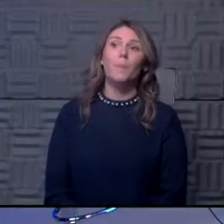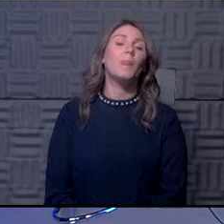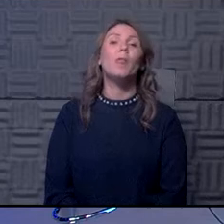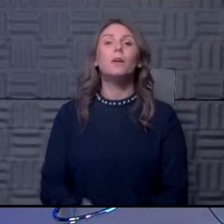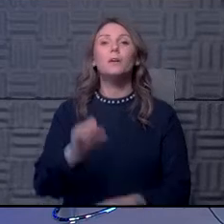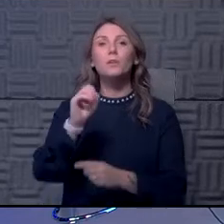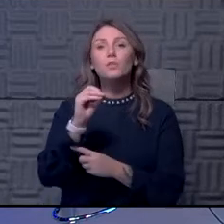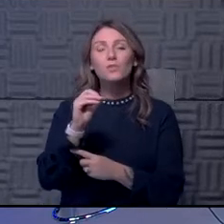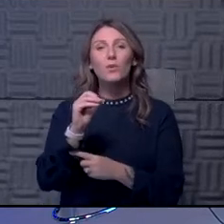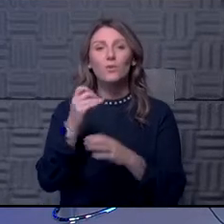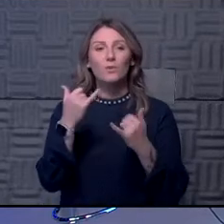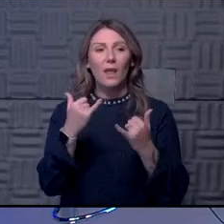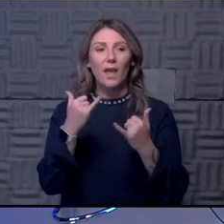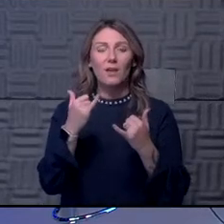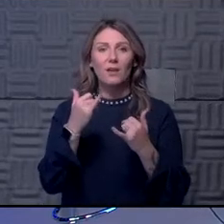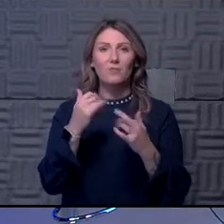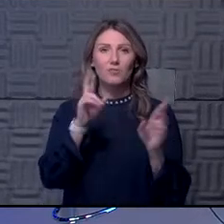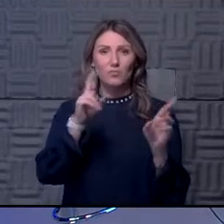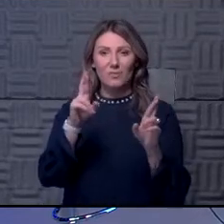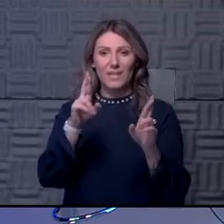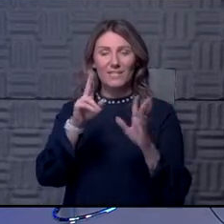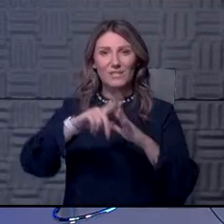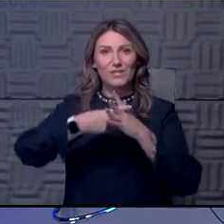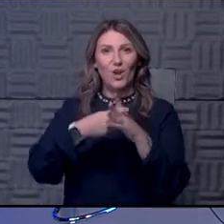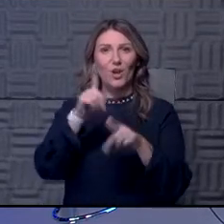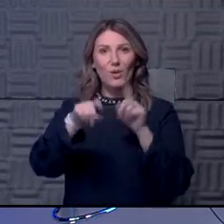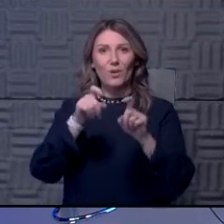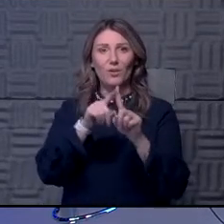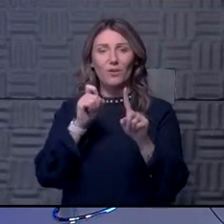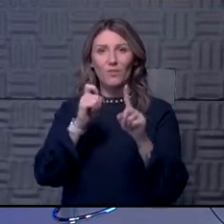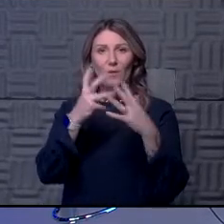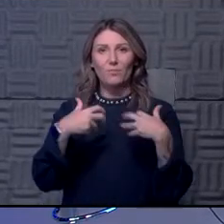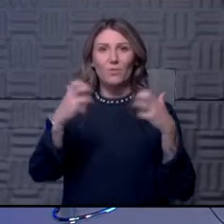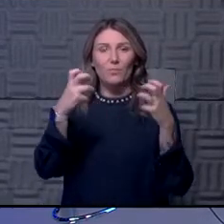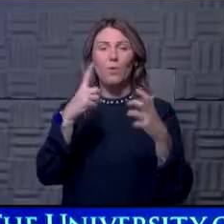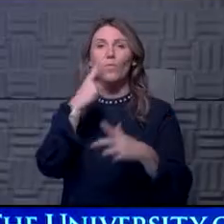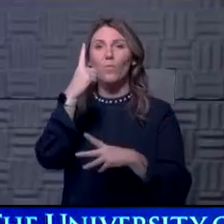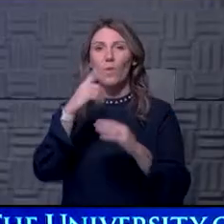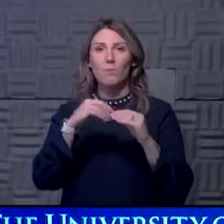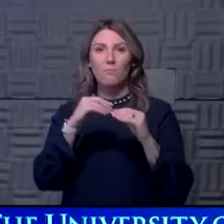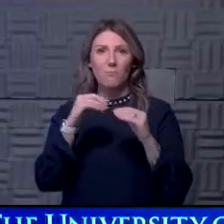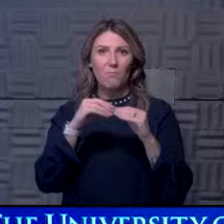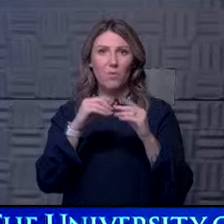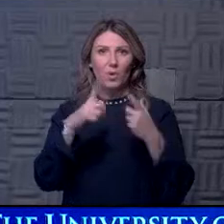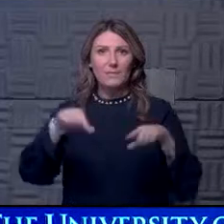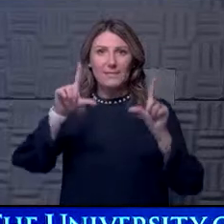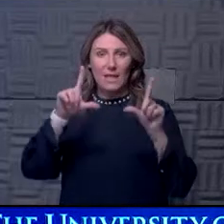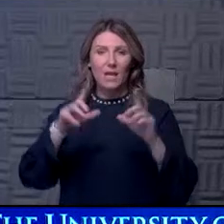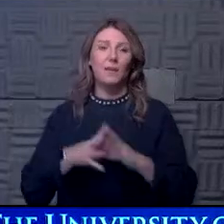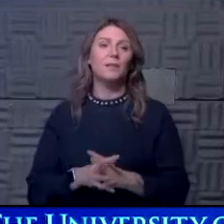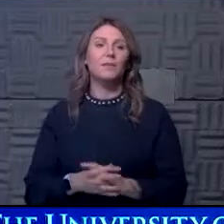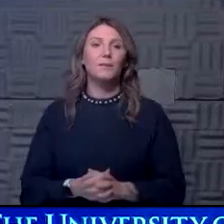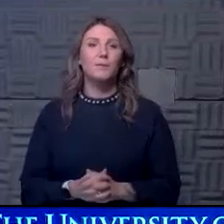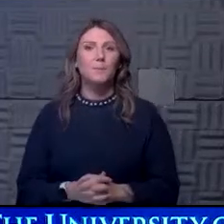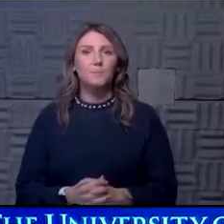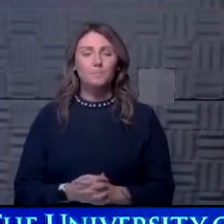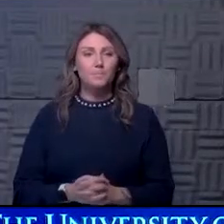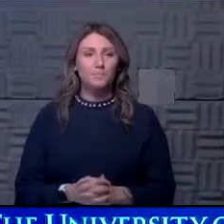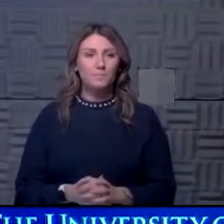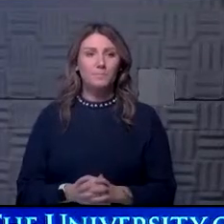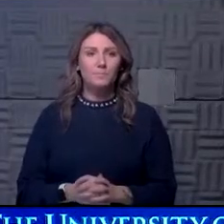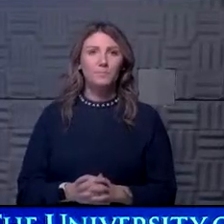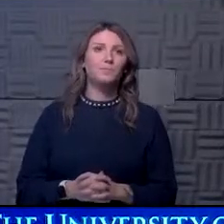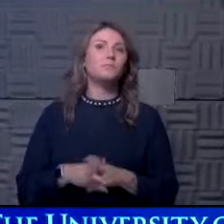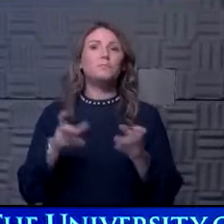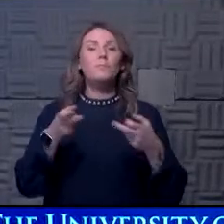So as we, um, get ready to move into questions from the community of one more slide, um, I think is, uh, uh, an